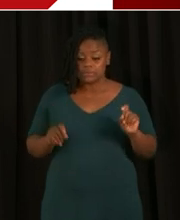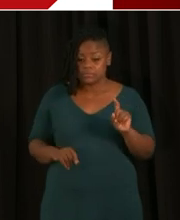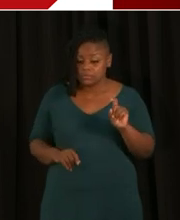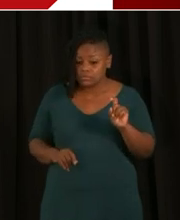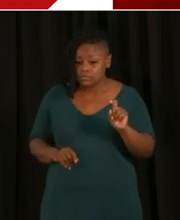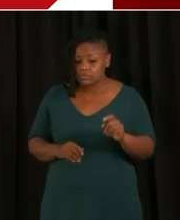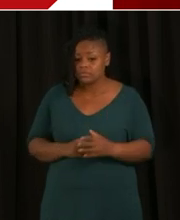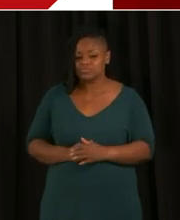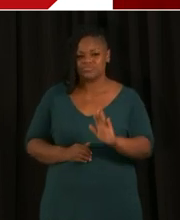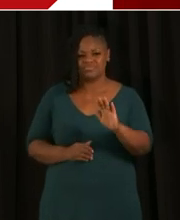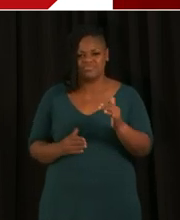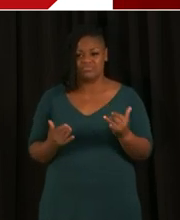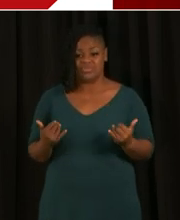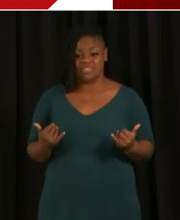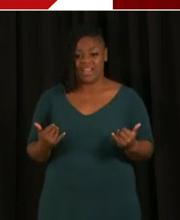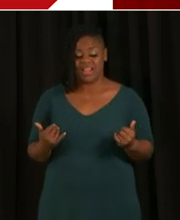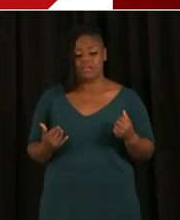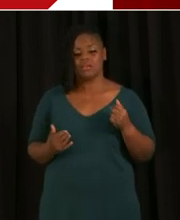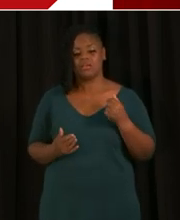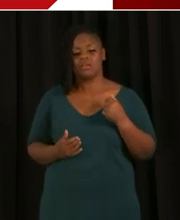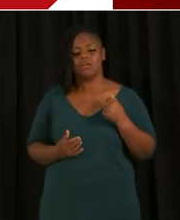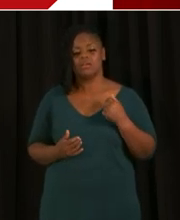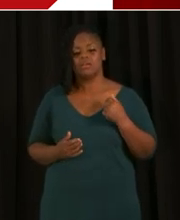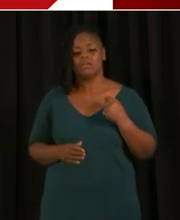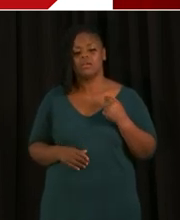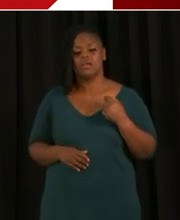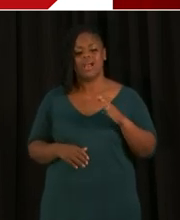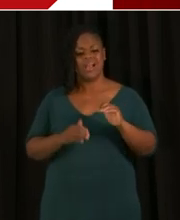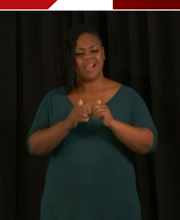currently for the public testing sites for results?